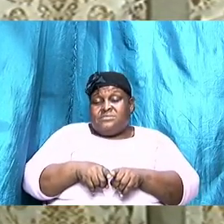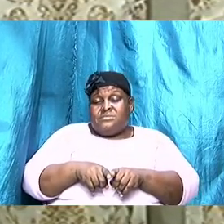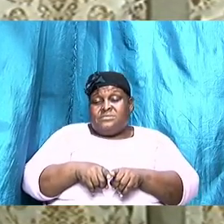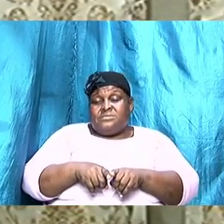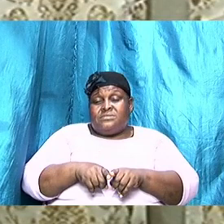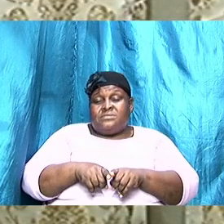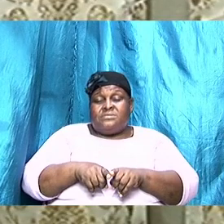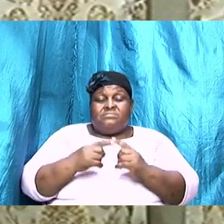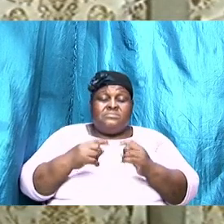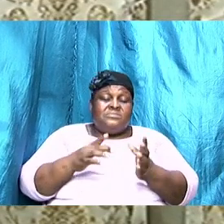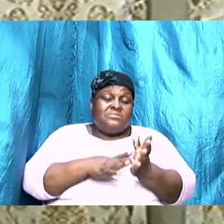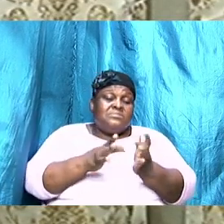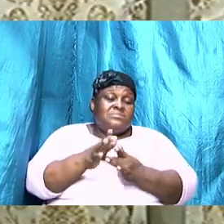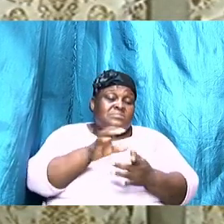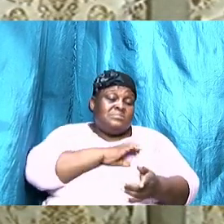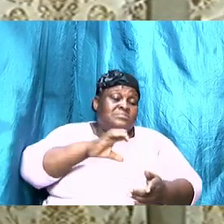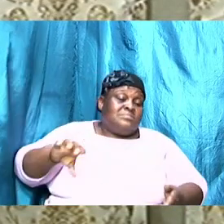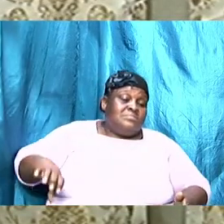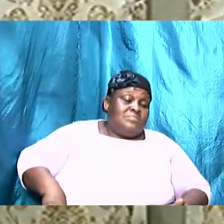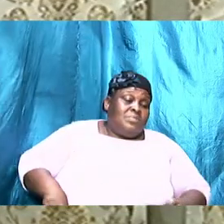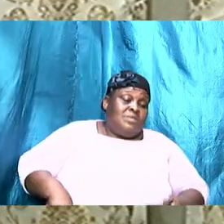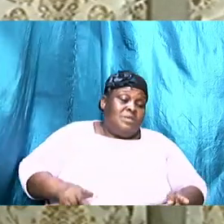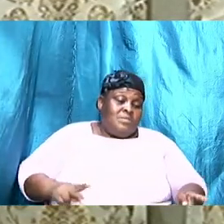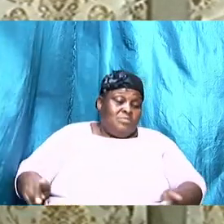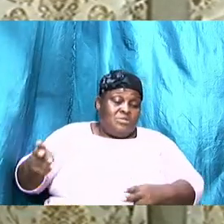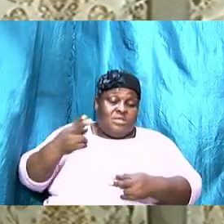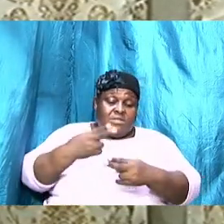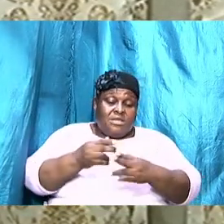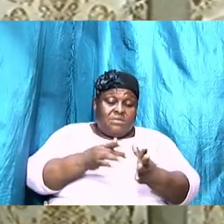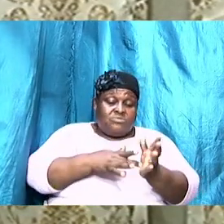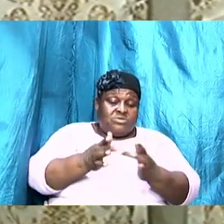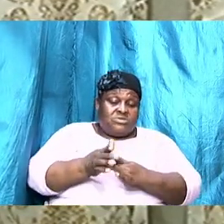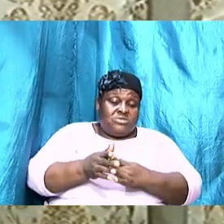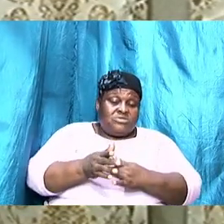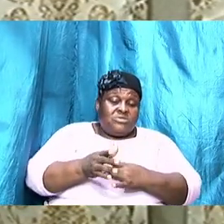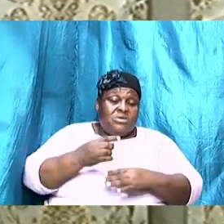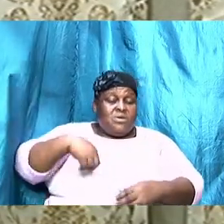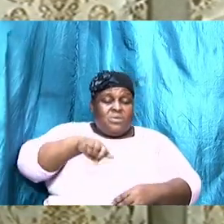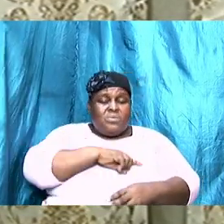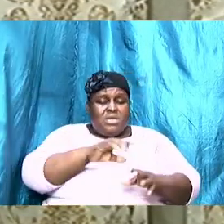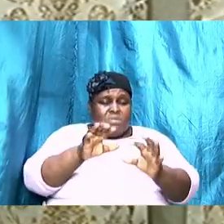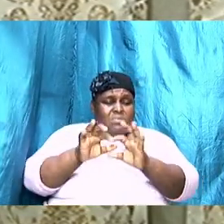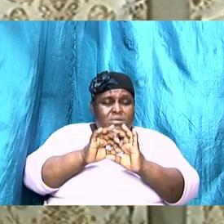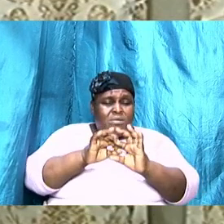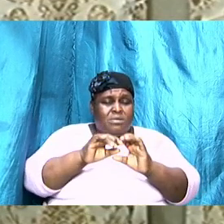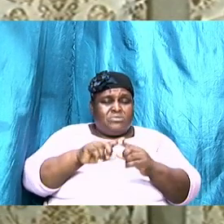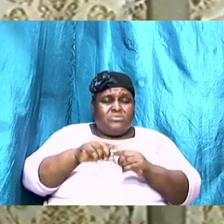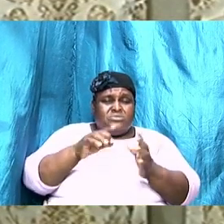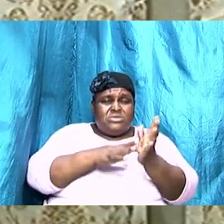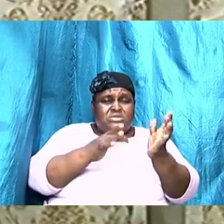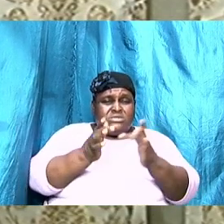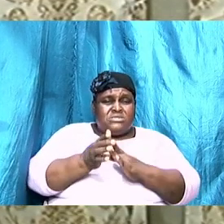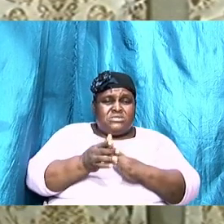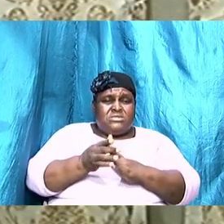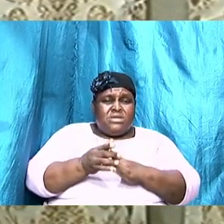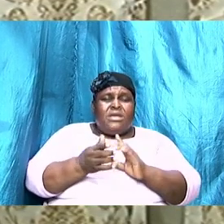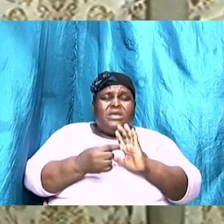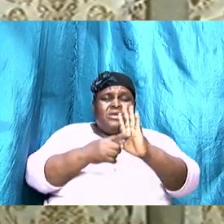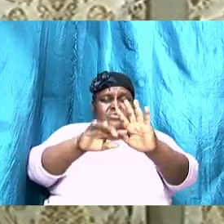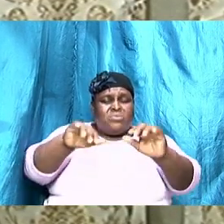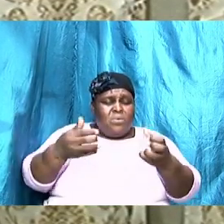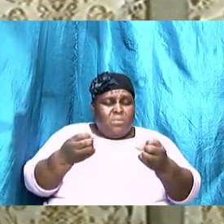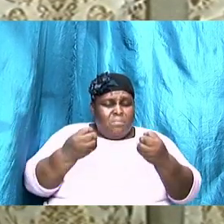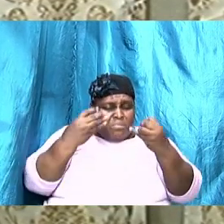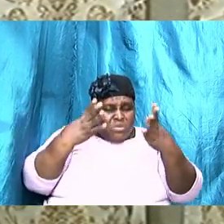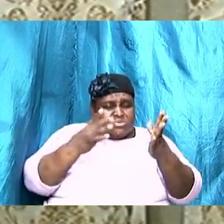Jesus Christ we put on his name we belong to him he takes care of us and he shows how much he loves